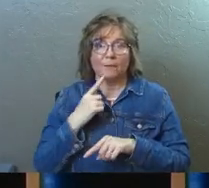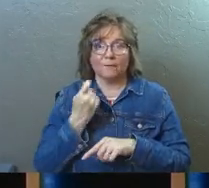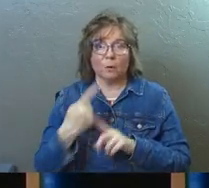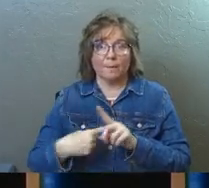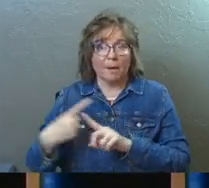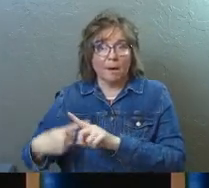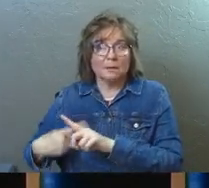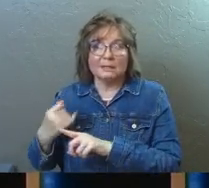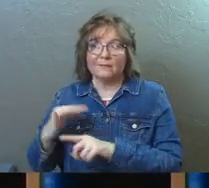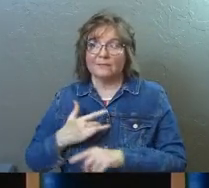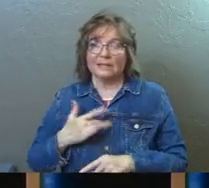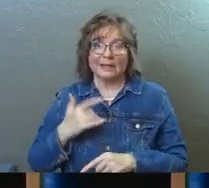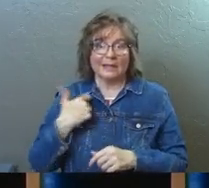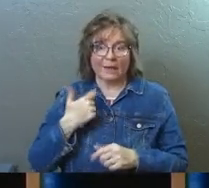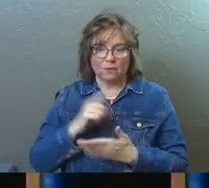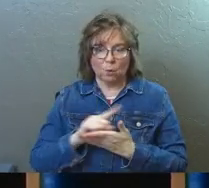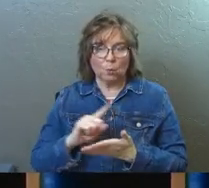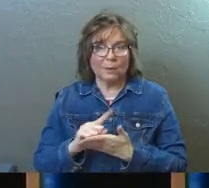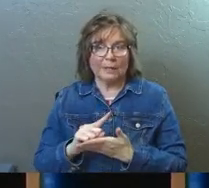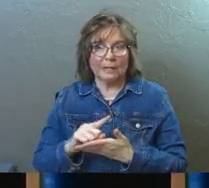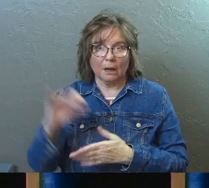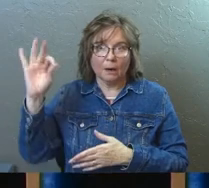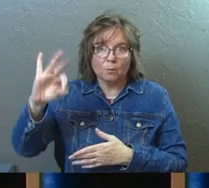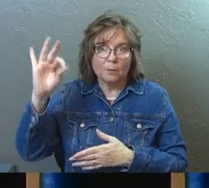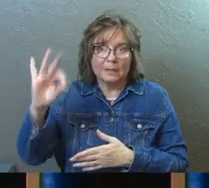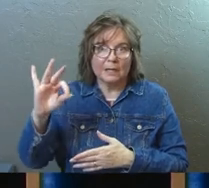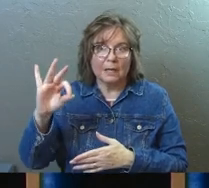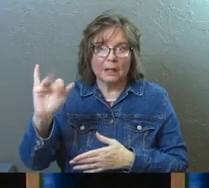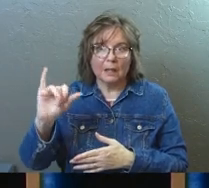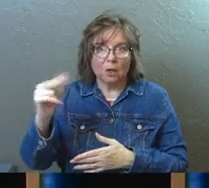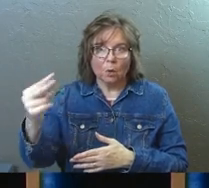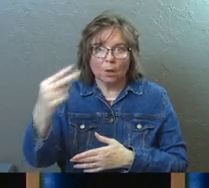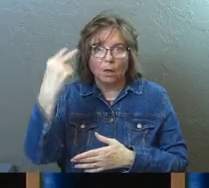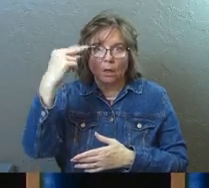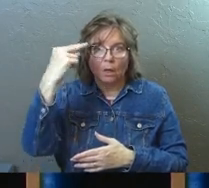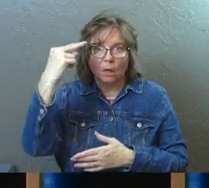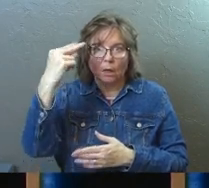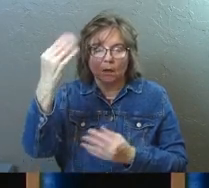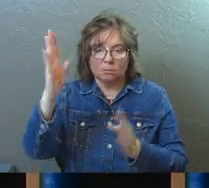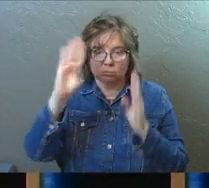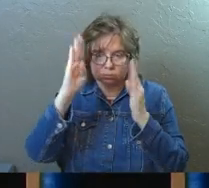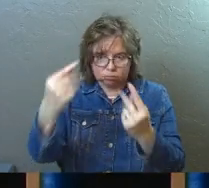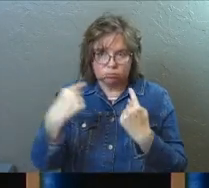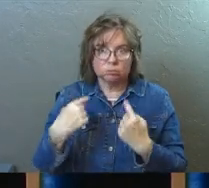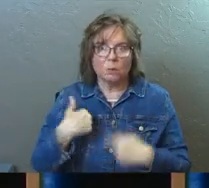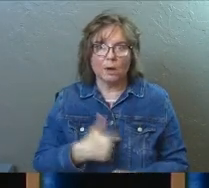for a few months and it feels like every single week, it's like you read our minds and you're talking straight to us.